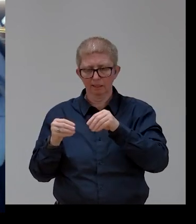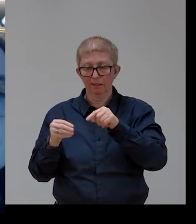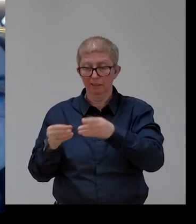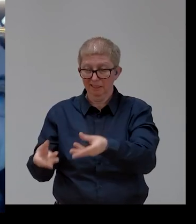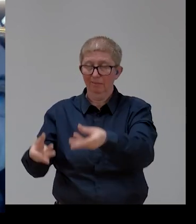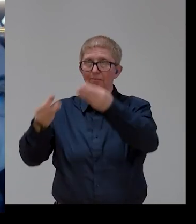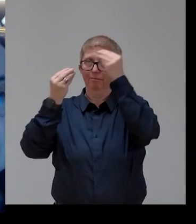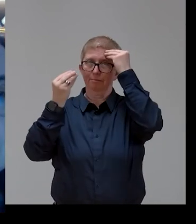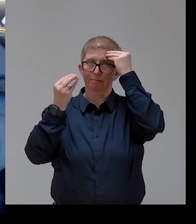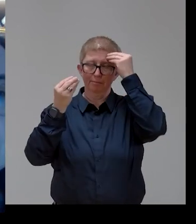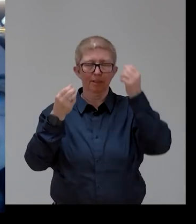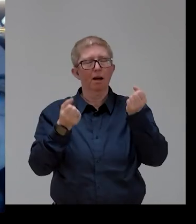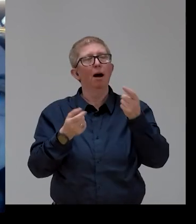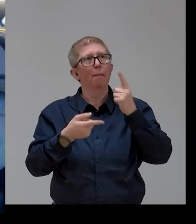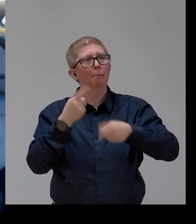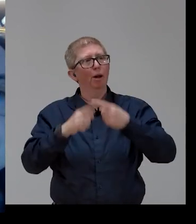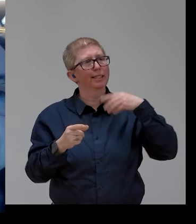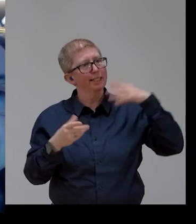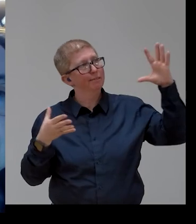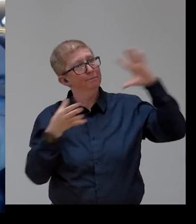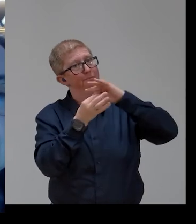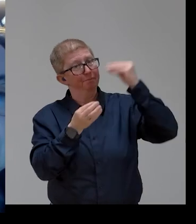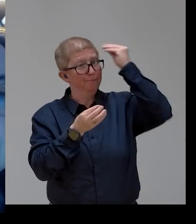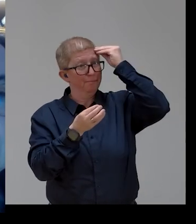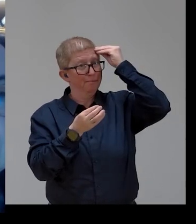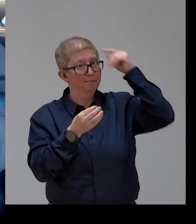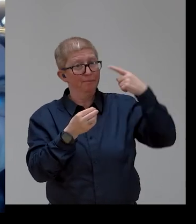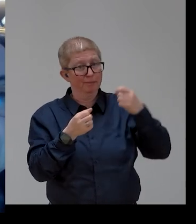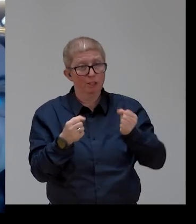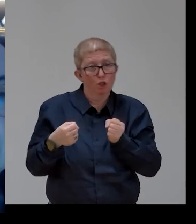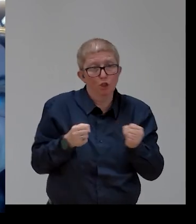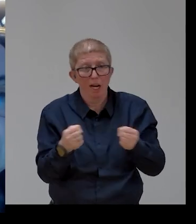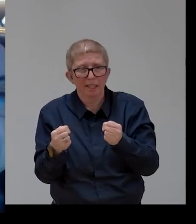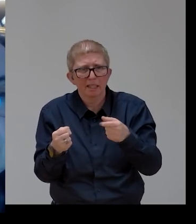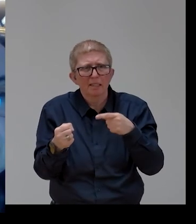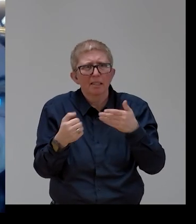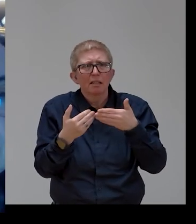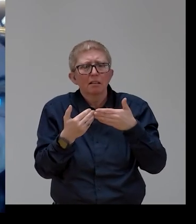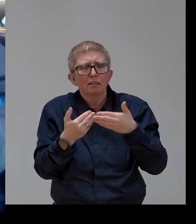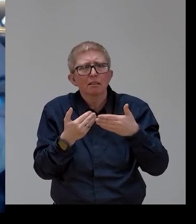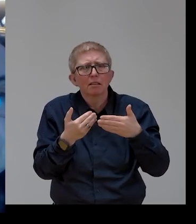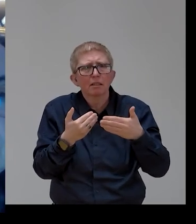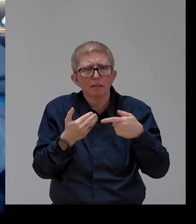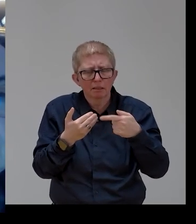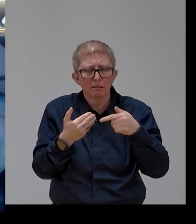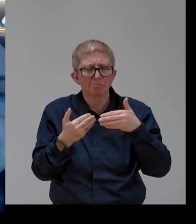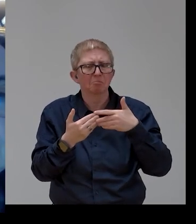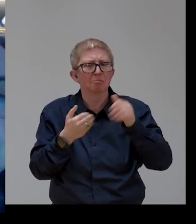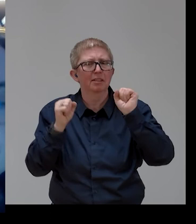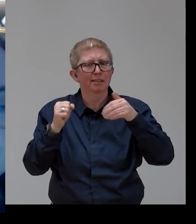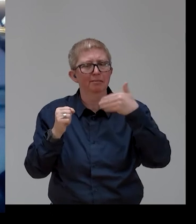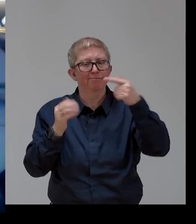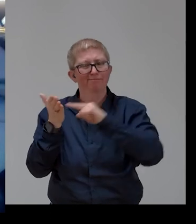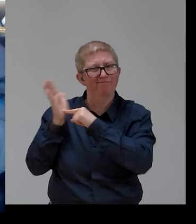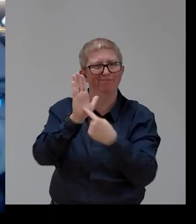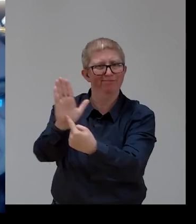are, I think, ready in a couple of weeks. And after that, we